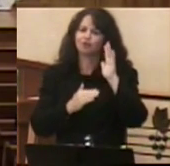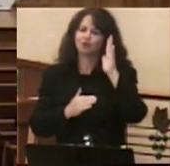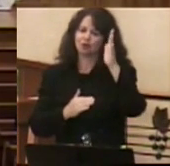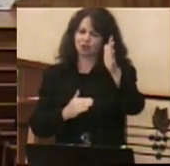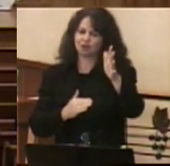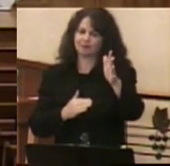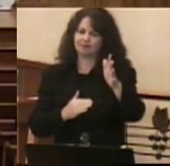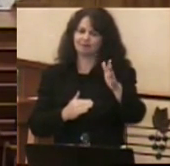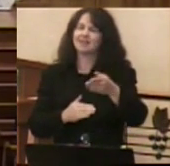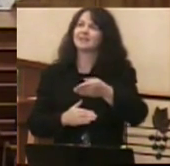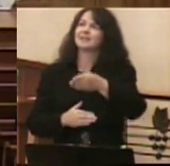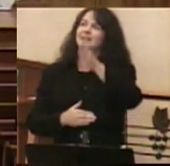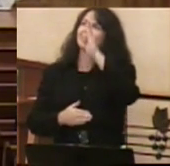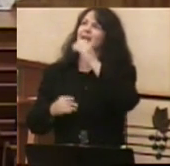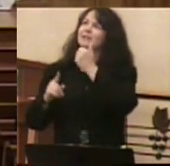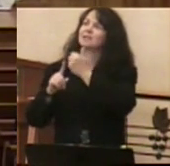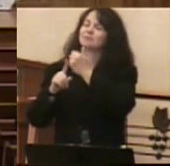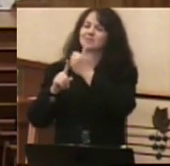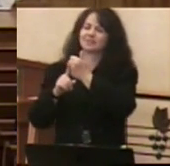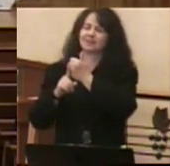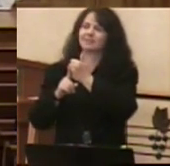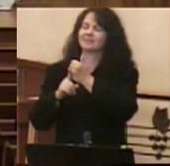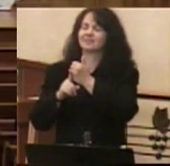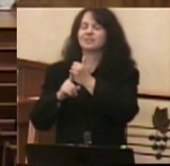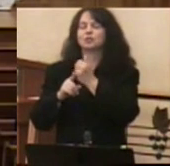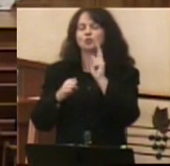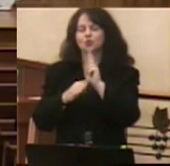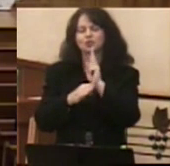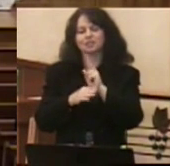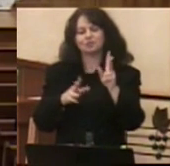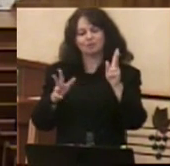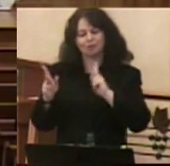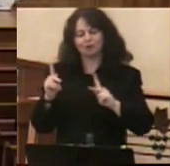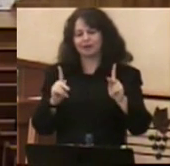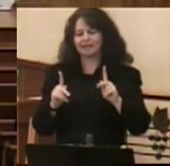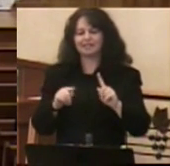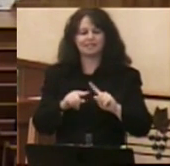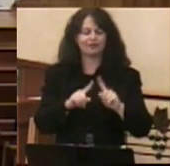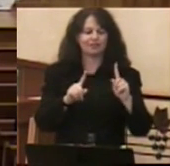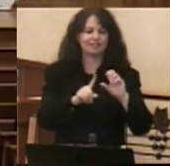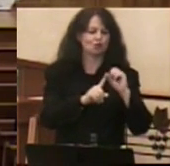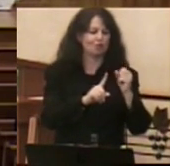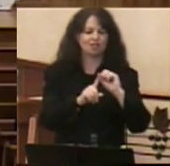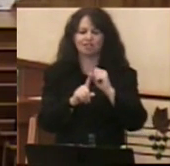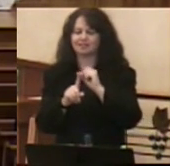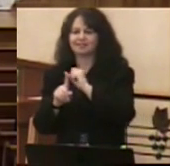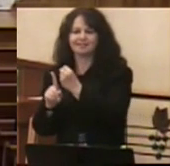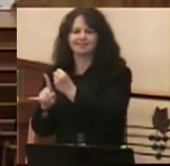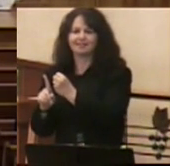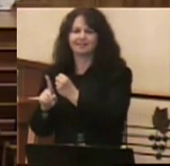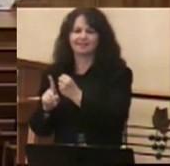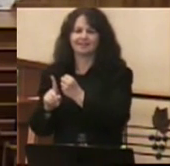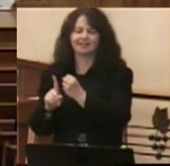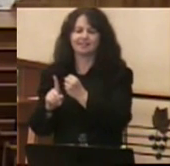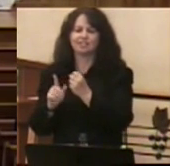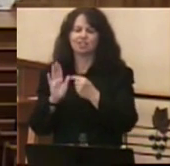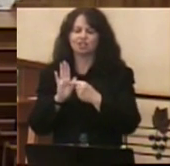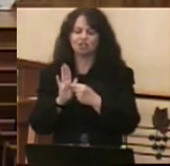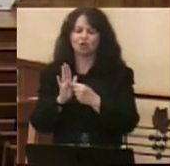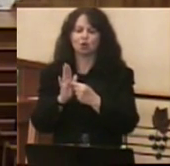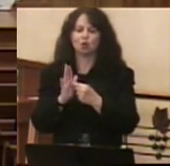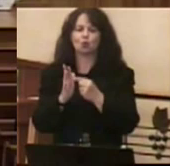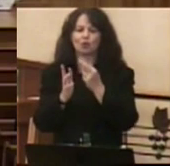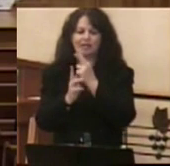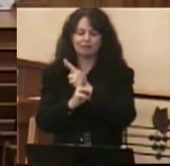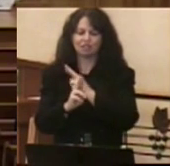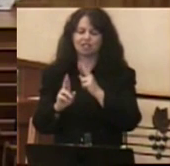a God who uses unlikely people in amazing circumstances to bring about redemption and